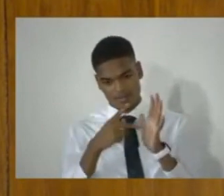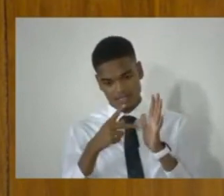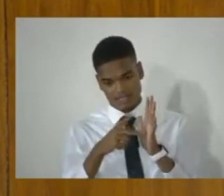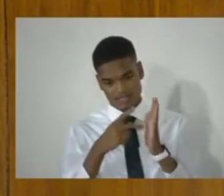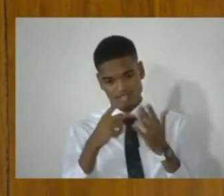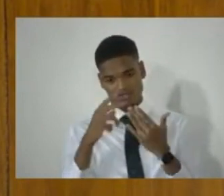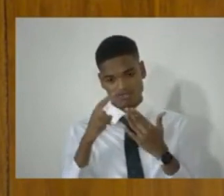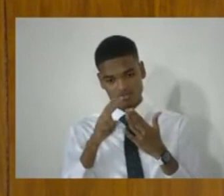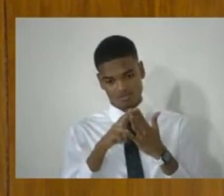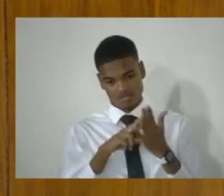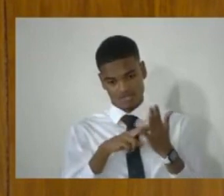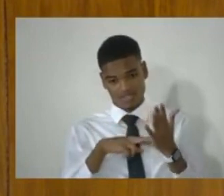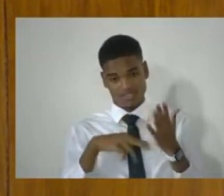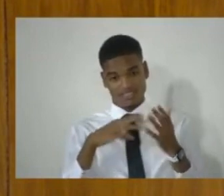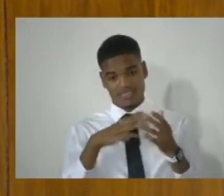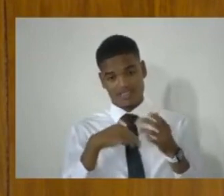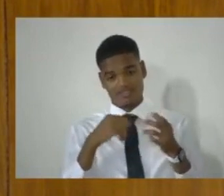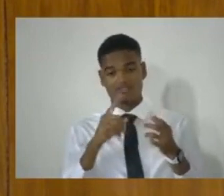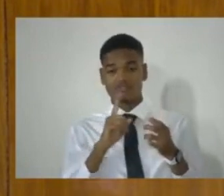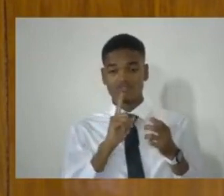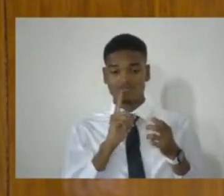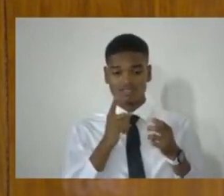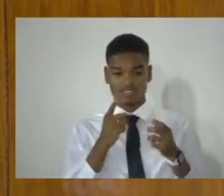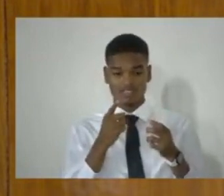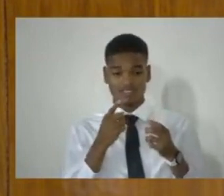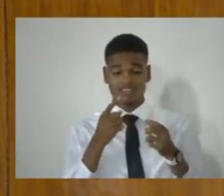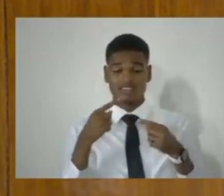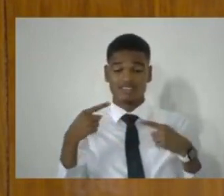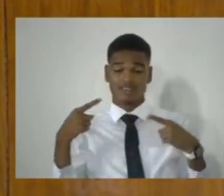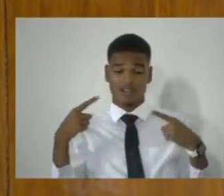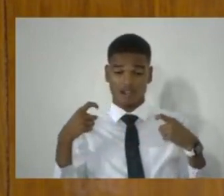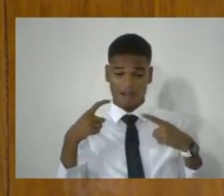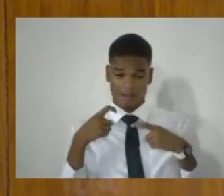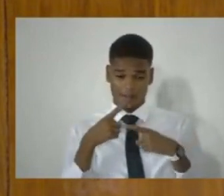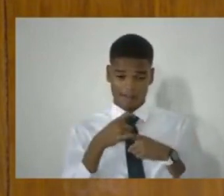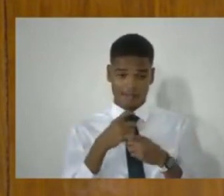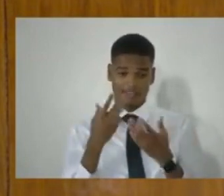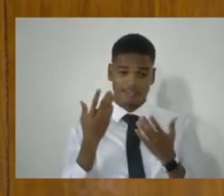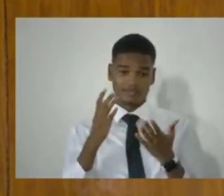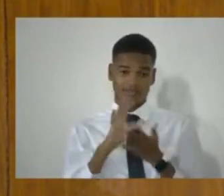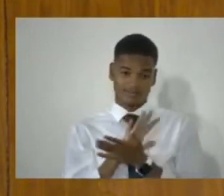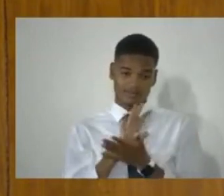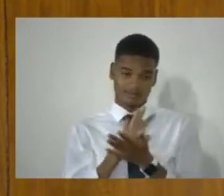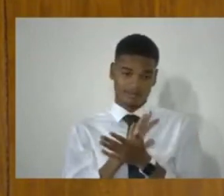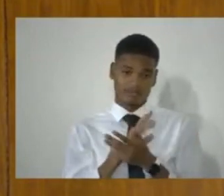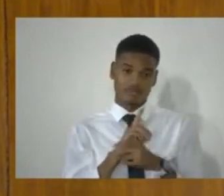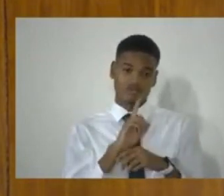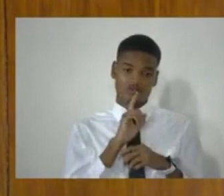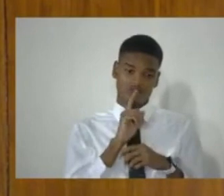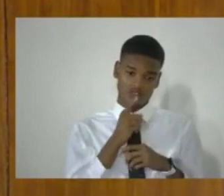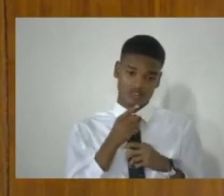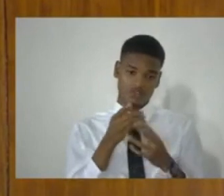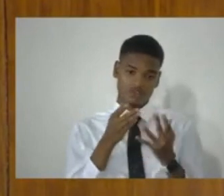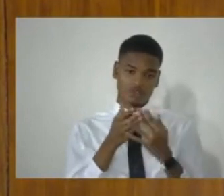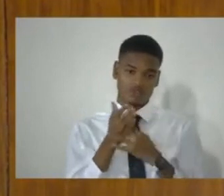and it's a dense and quite complex document. It went through a joint select committee,